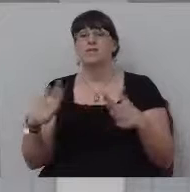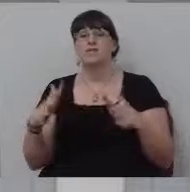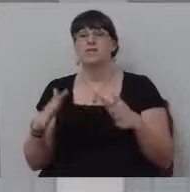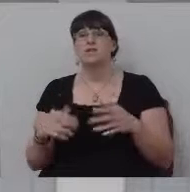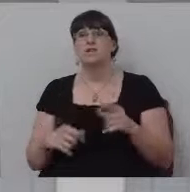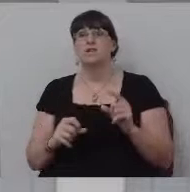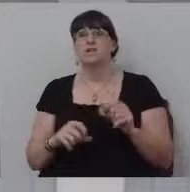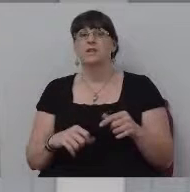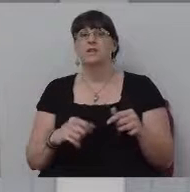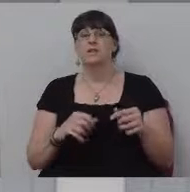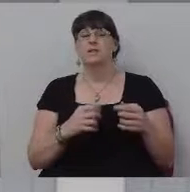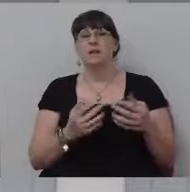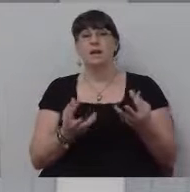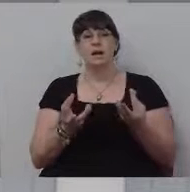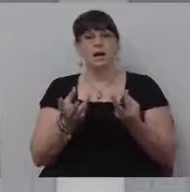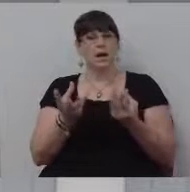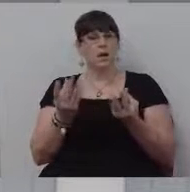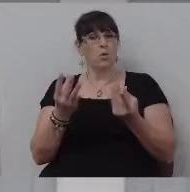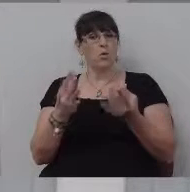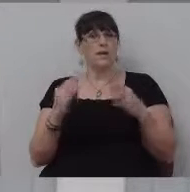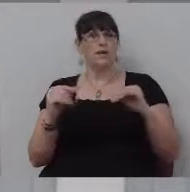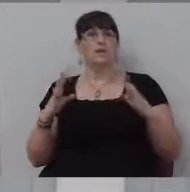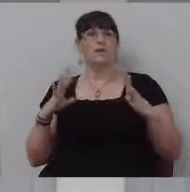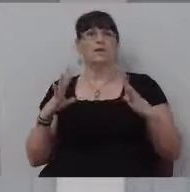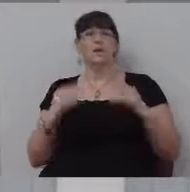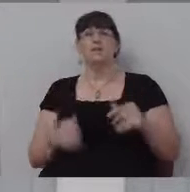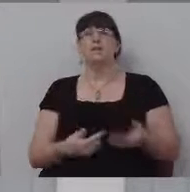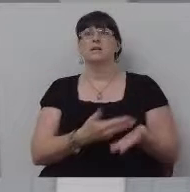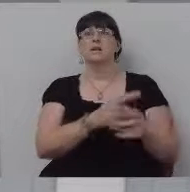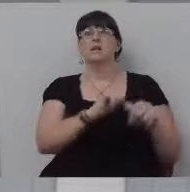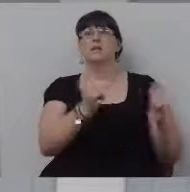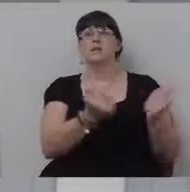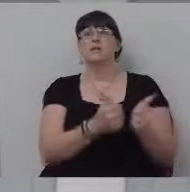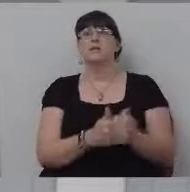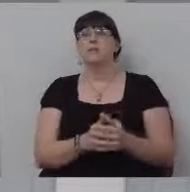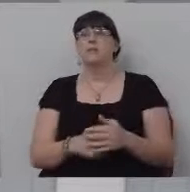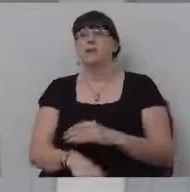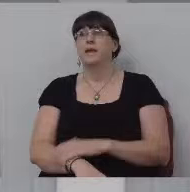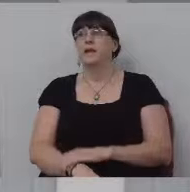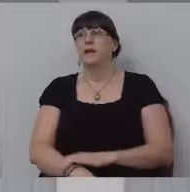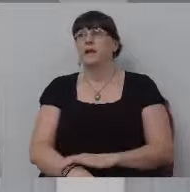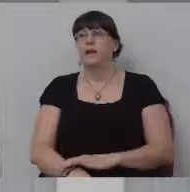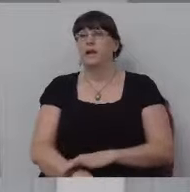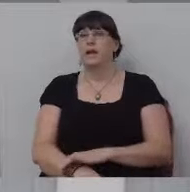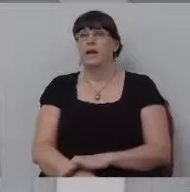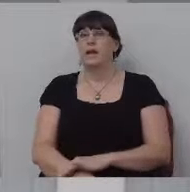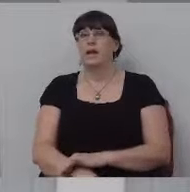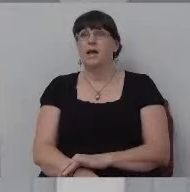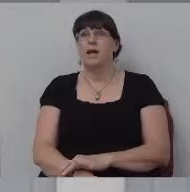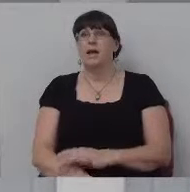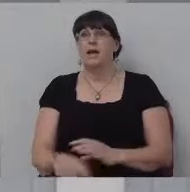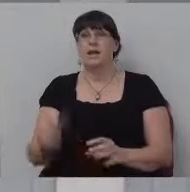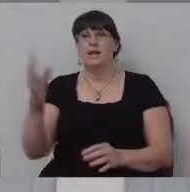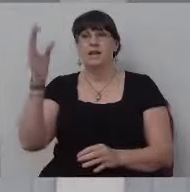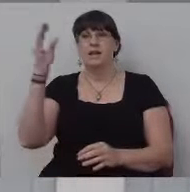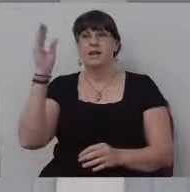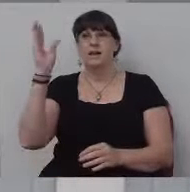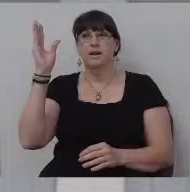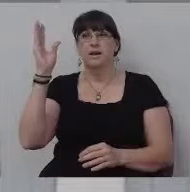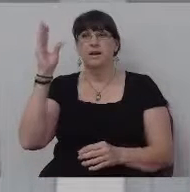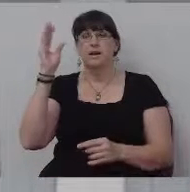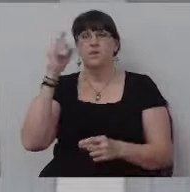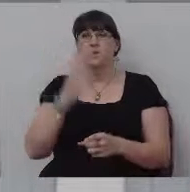you know, not drinking, but, uh, it was a place where they had pool and brother Rose had already hustled everybody there and no one would play pool with him anymore.